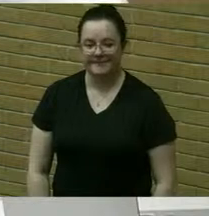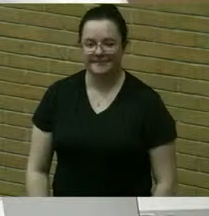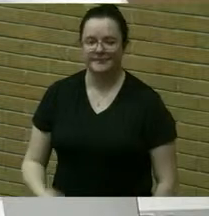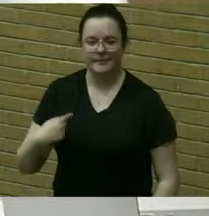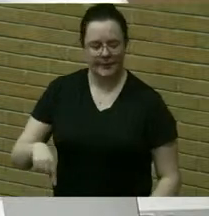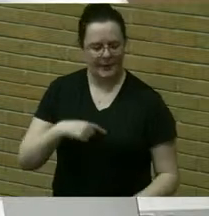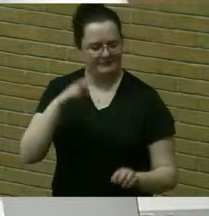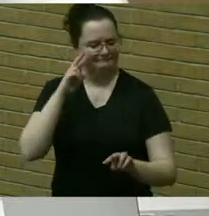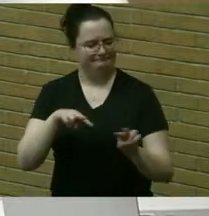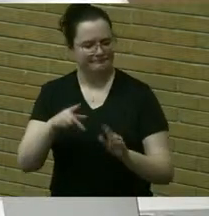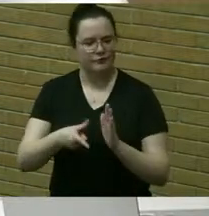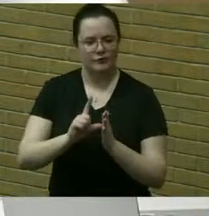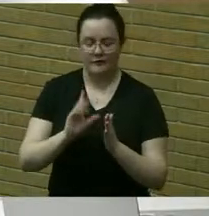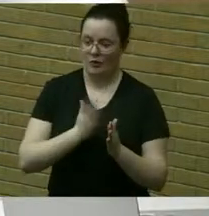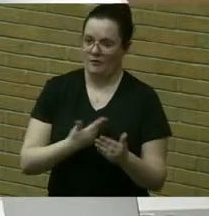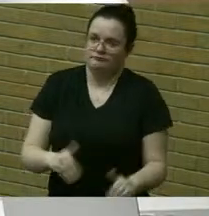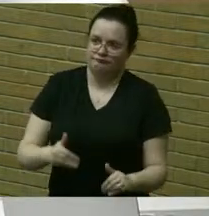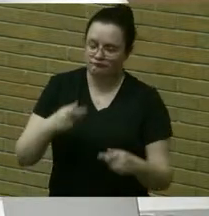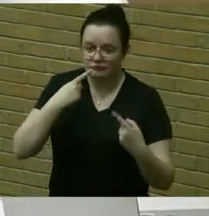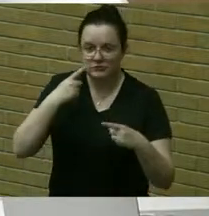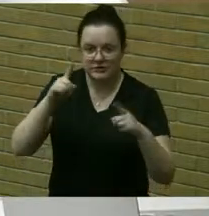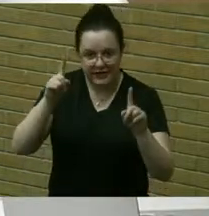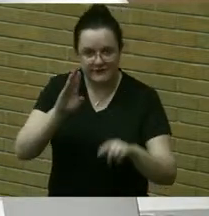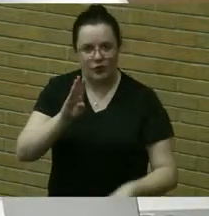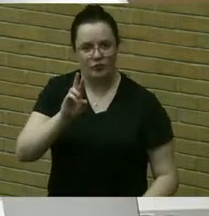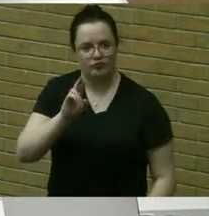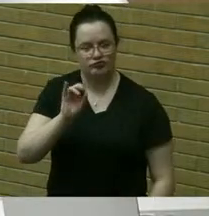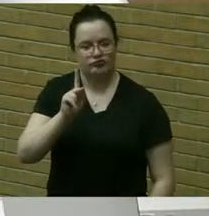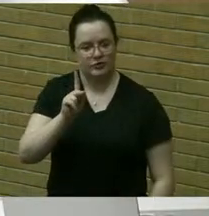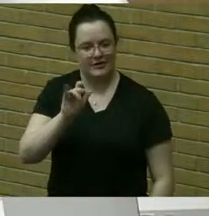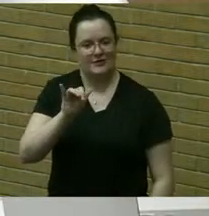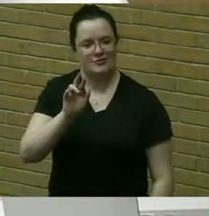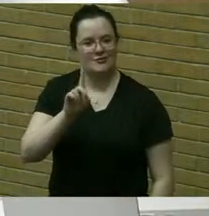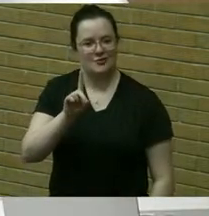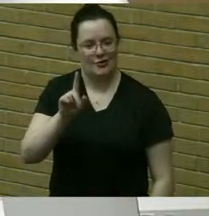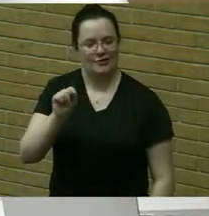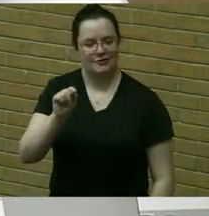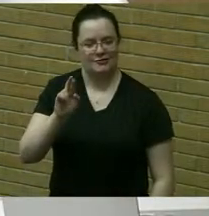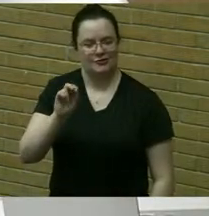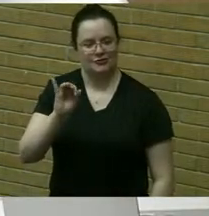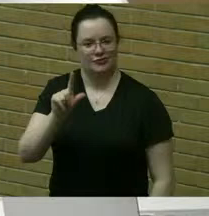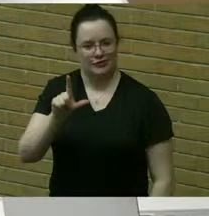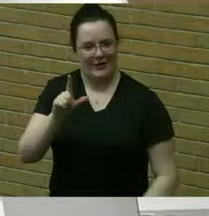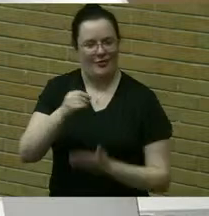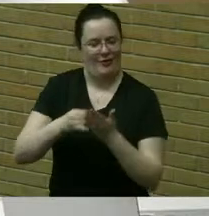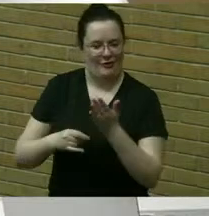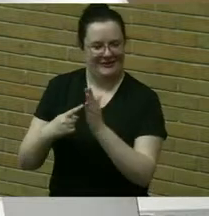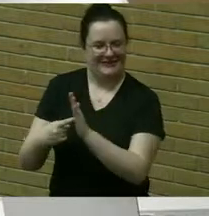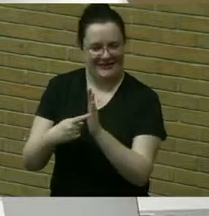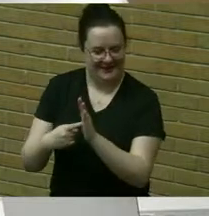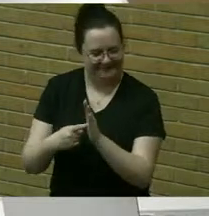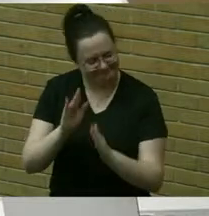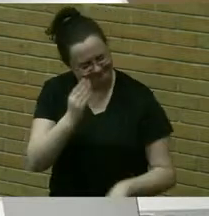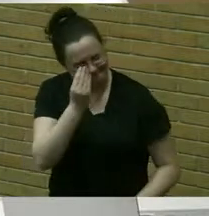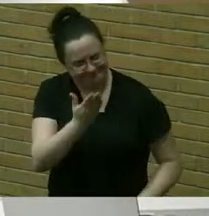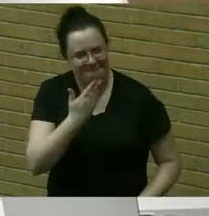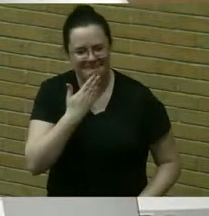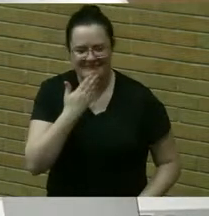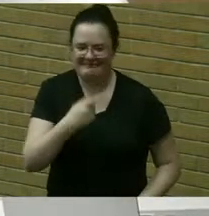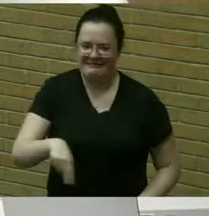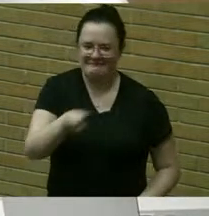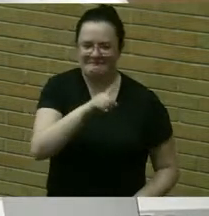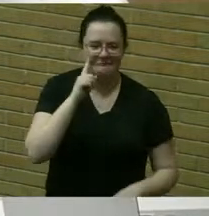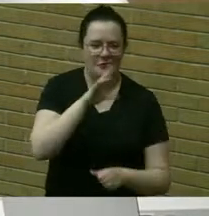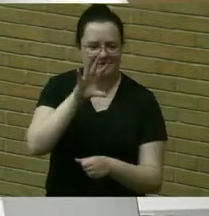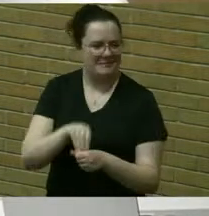of our wildly successful brickyard trail art exhibition thank you to members of the community for taking part and all